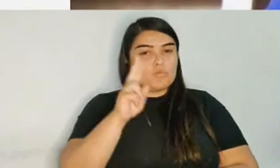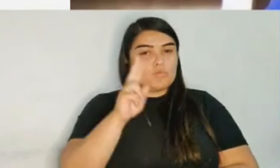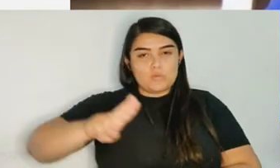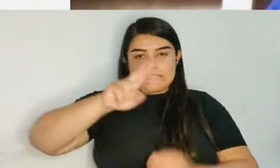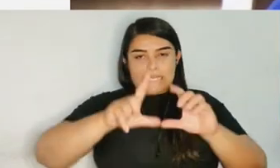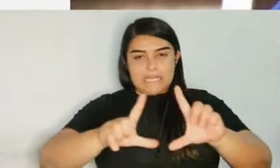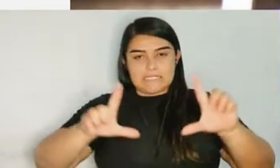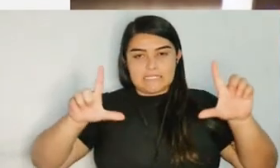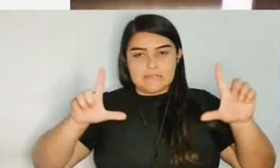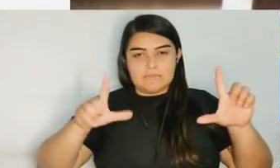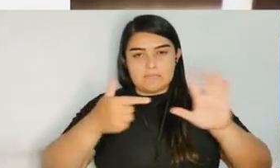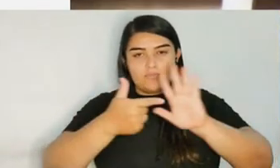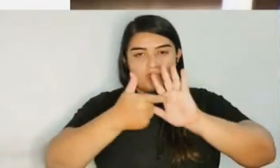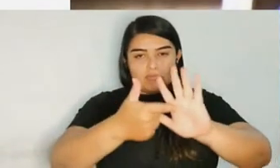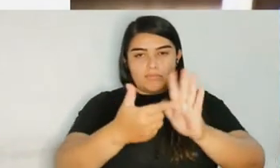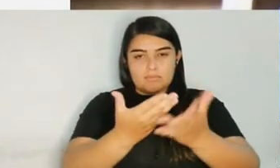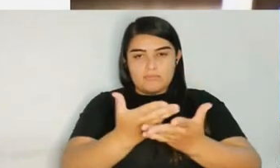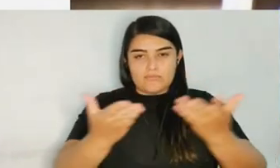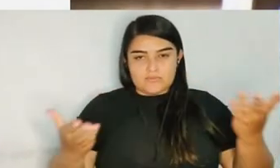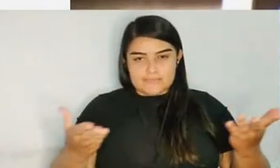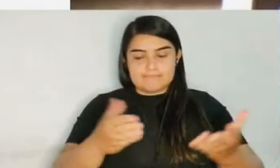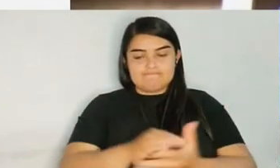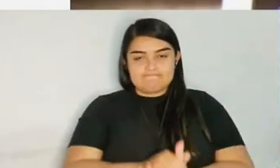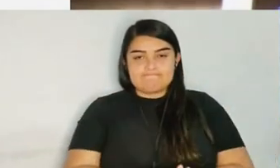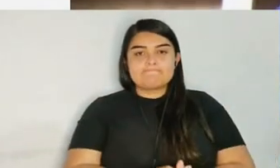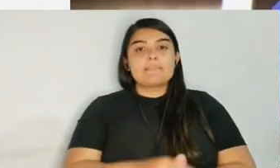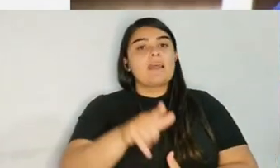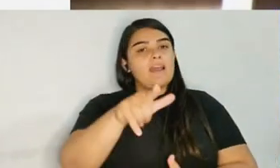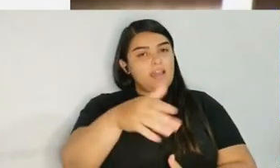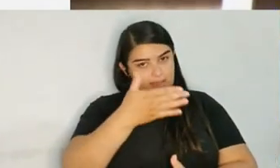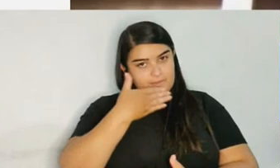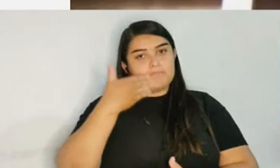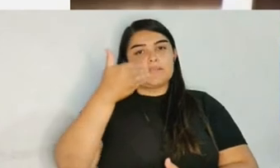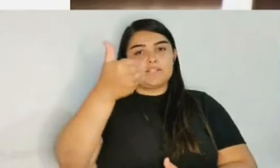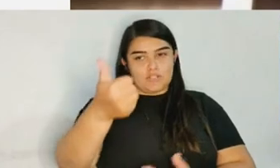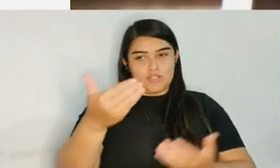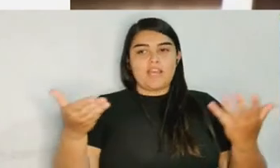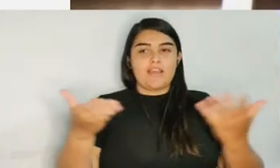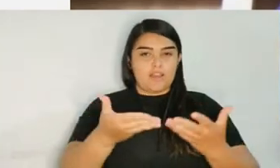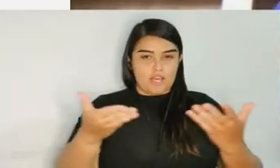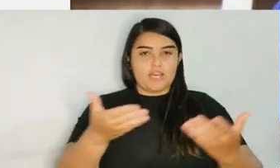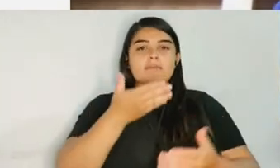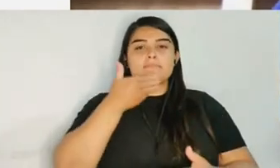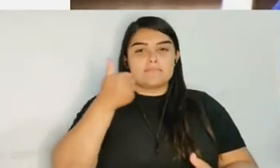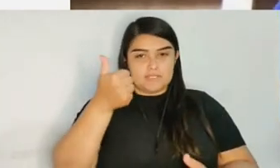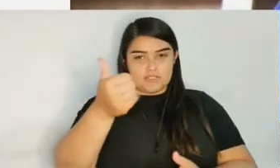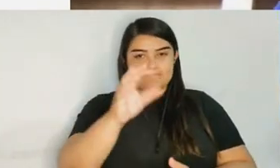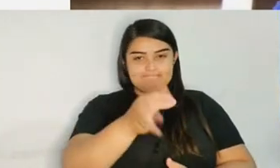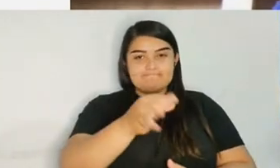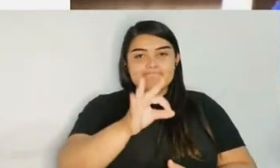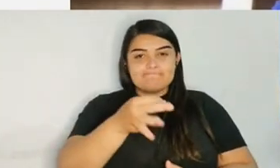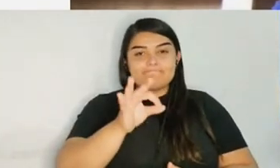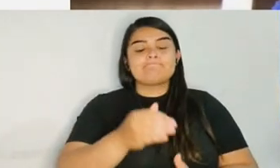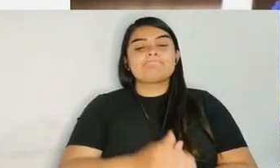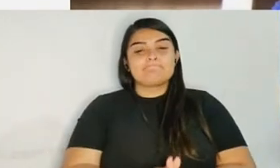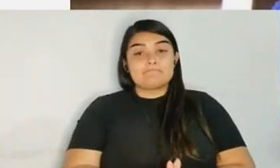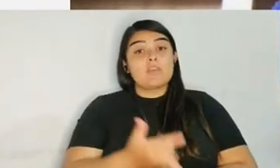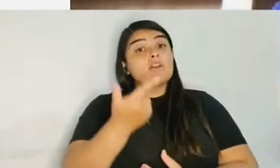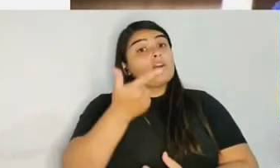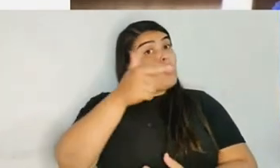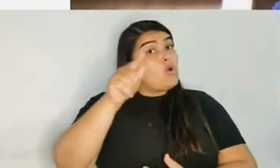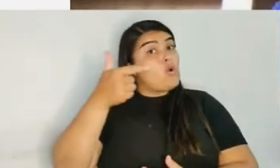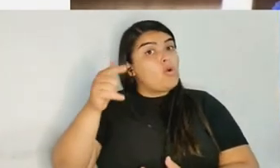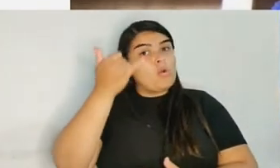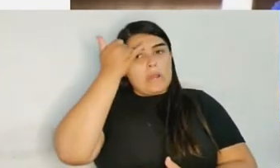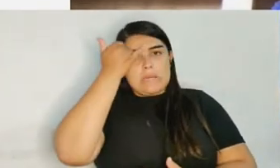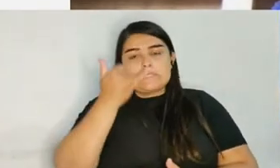Okay, that's better. So I think these other images will go away in a moment. Let me just share.